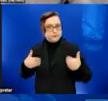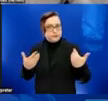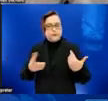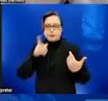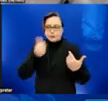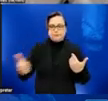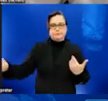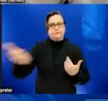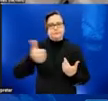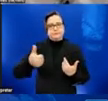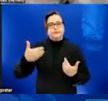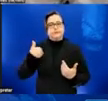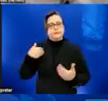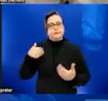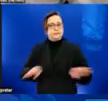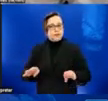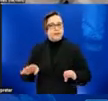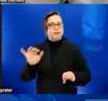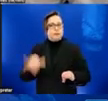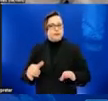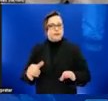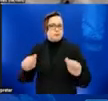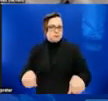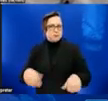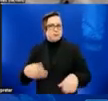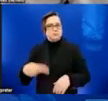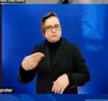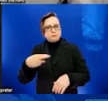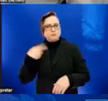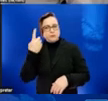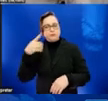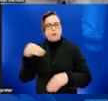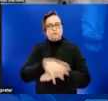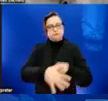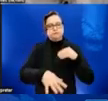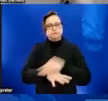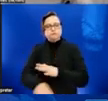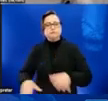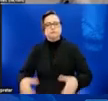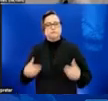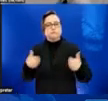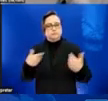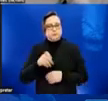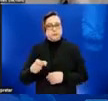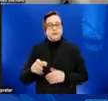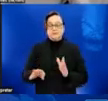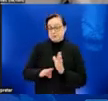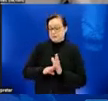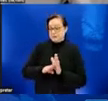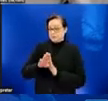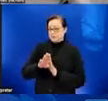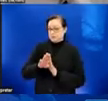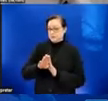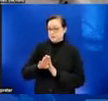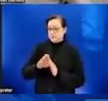monkeypox. I would also say we are in the development stage, but again, so don't quote me, but